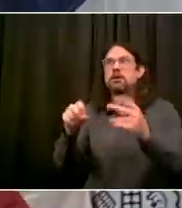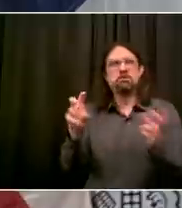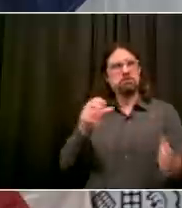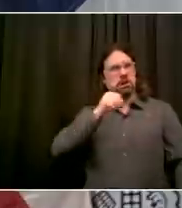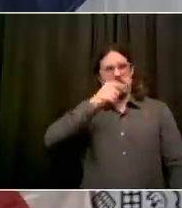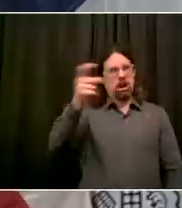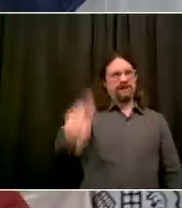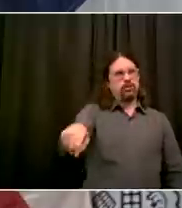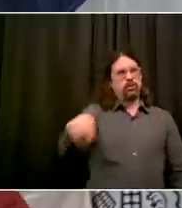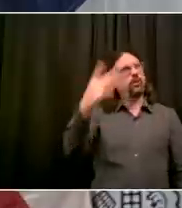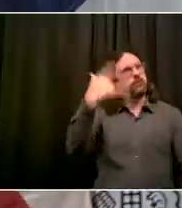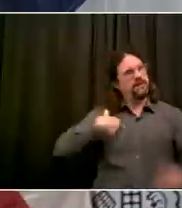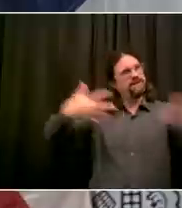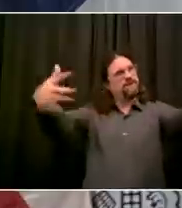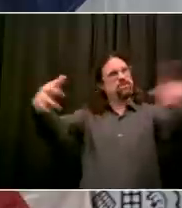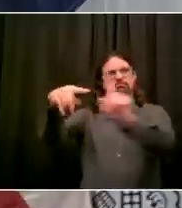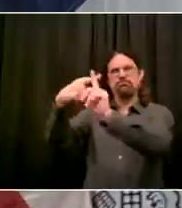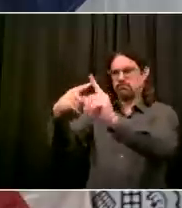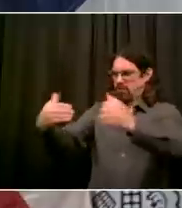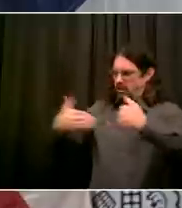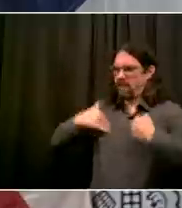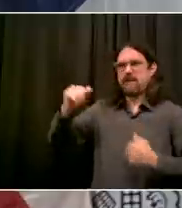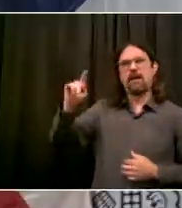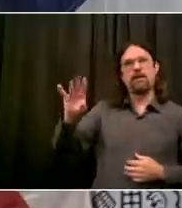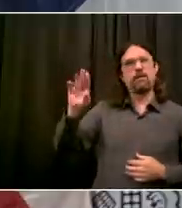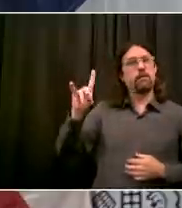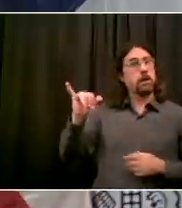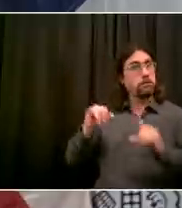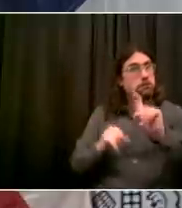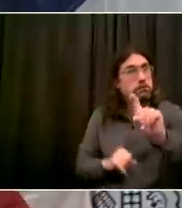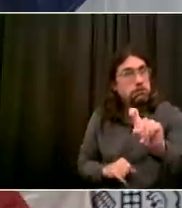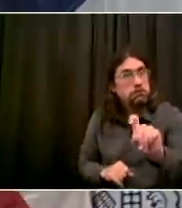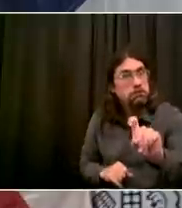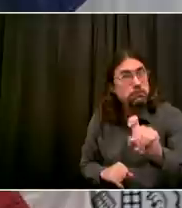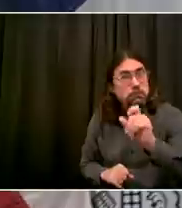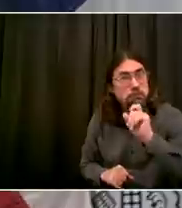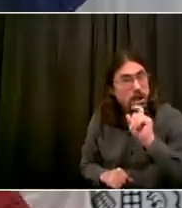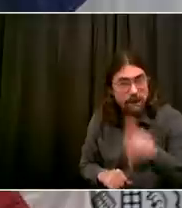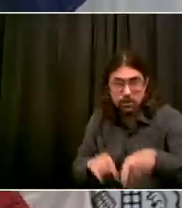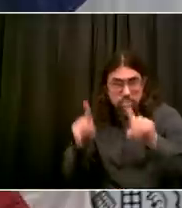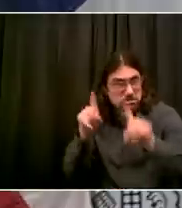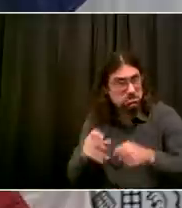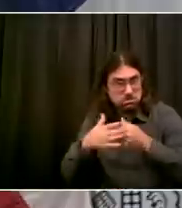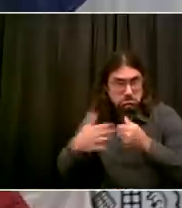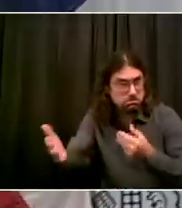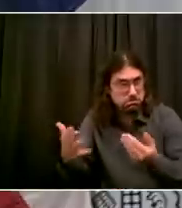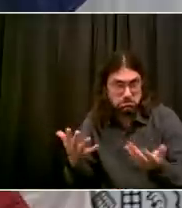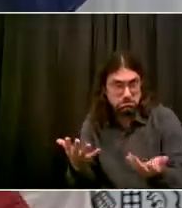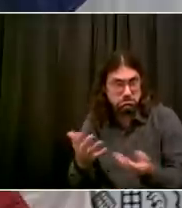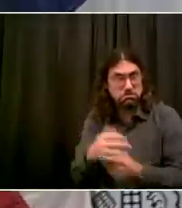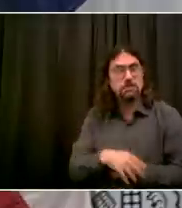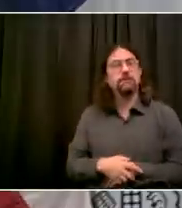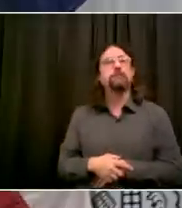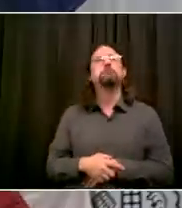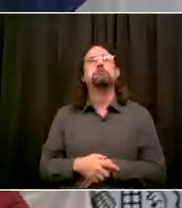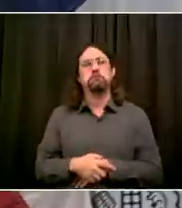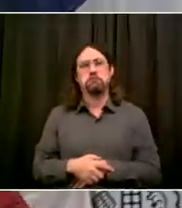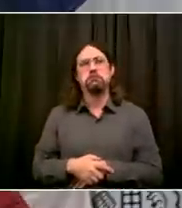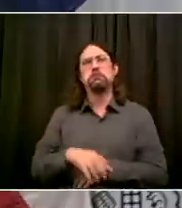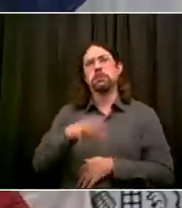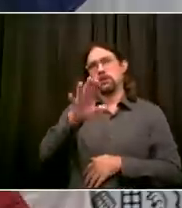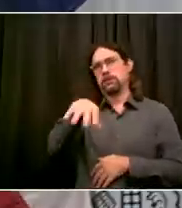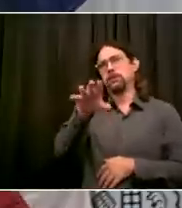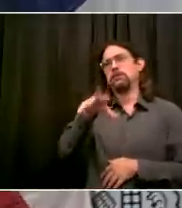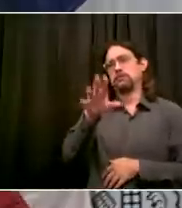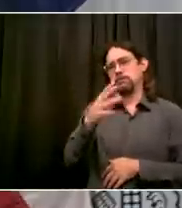understandable. But remember, we don't have all the facts on this disease. And simply having tested positive at some point in the past is